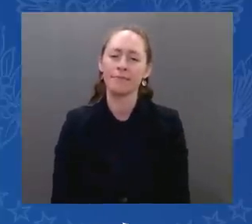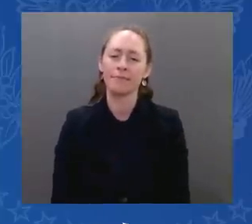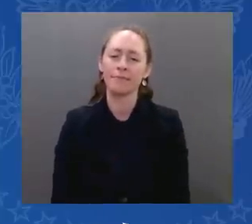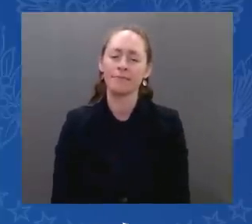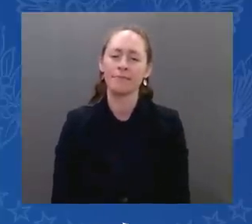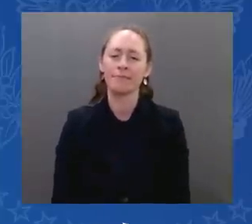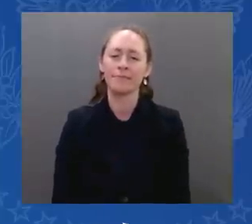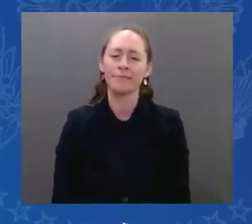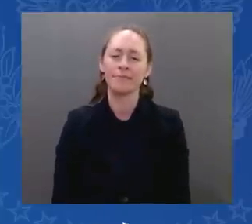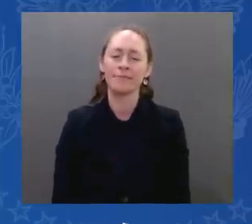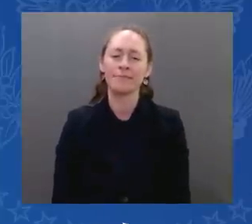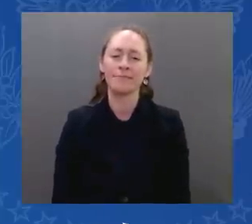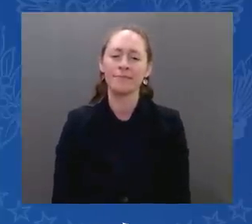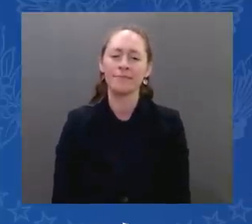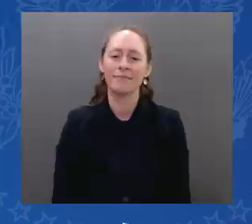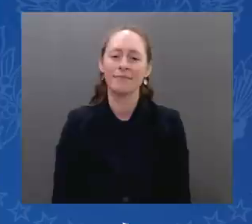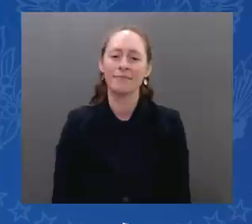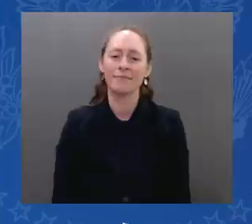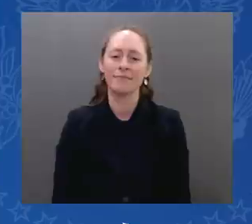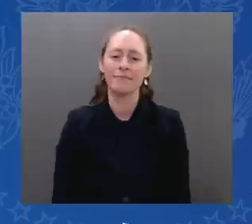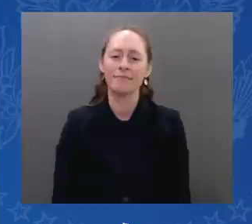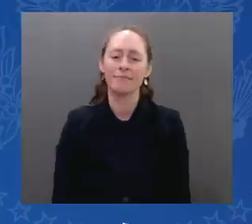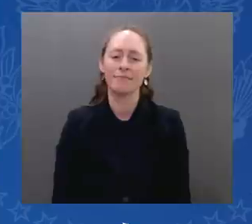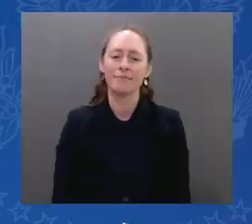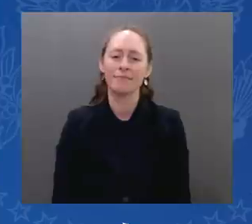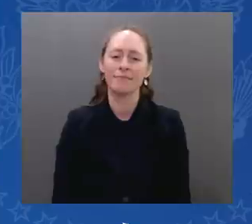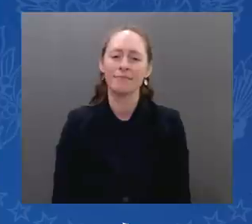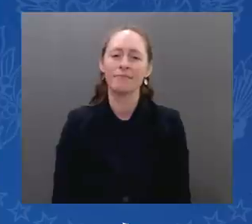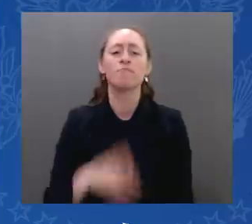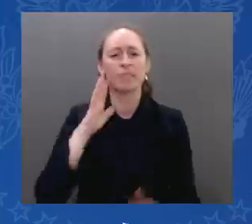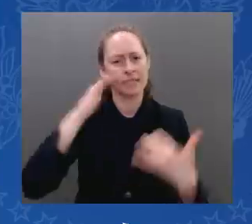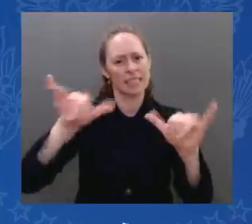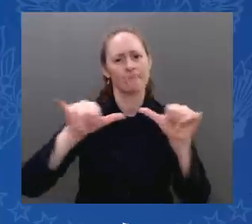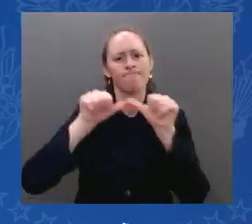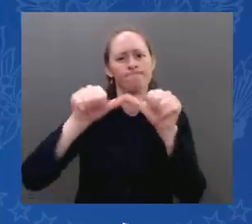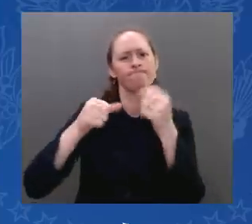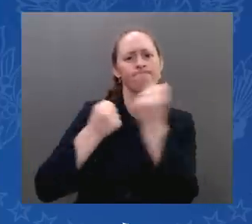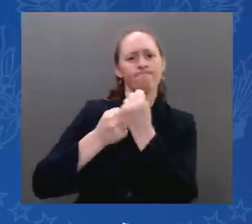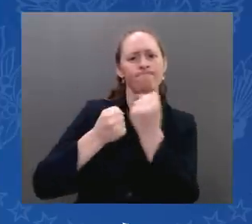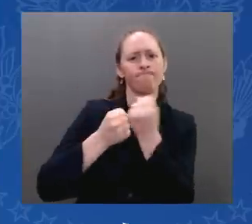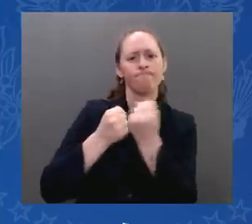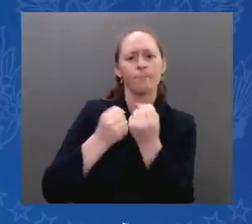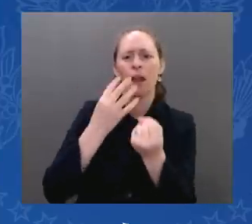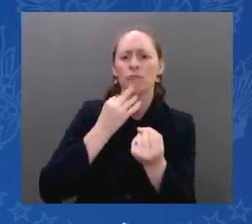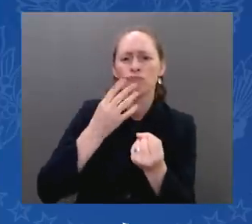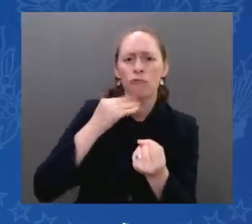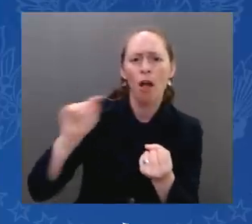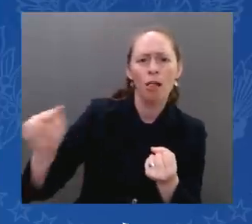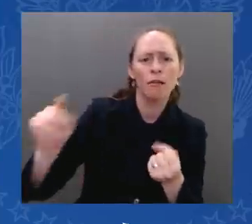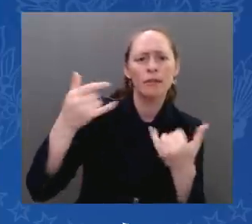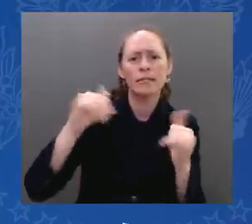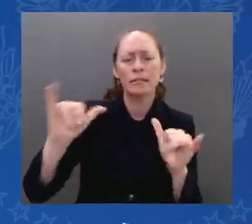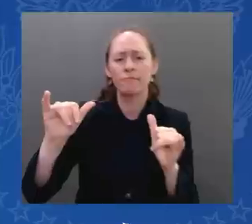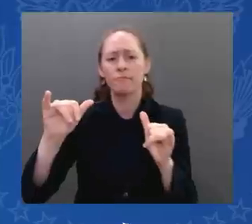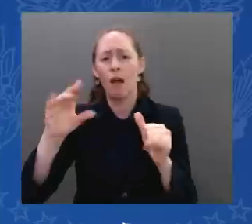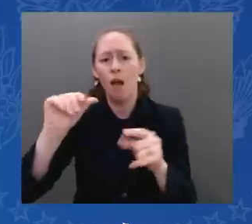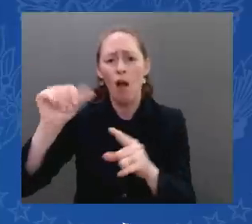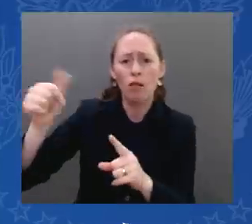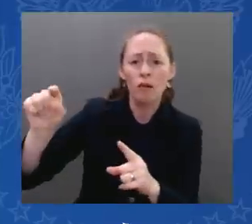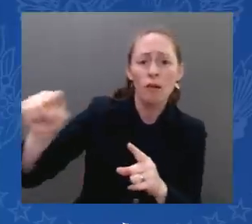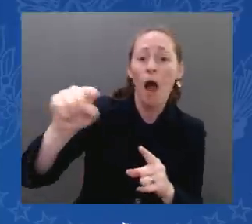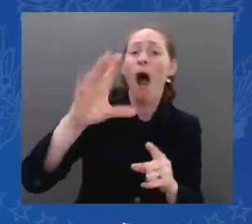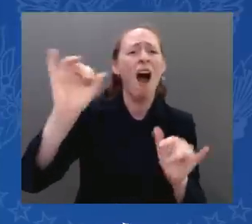and proxies like Hezbollah. We'll also continue building on the Abraham Accords, which I strongly support